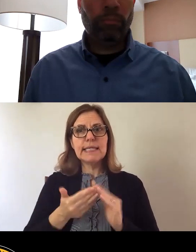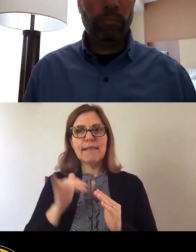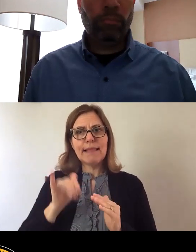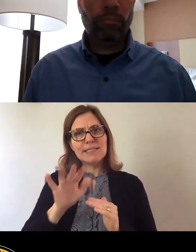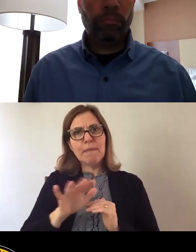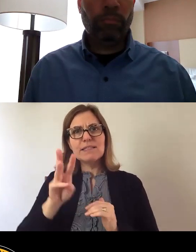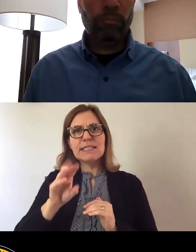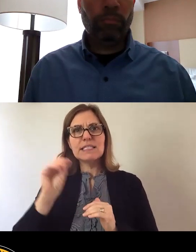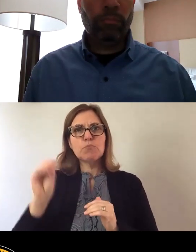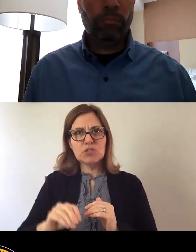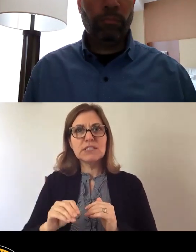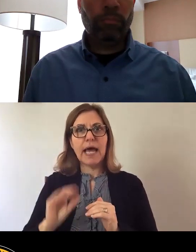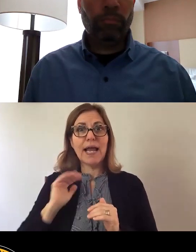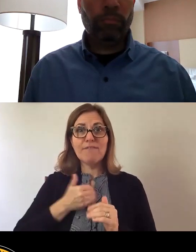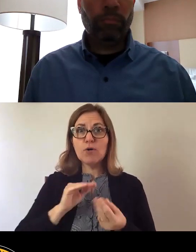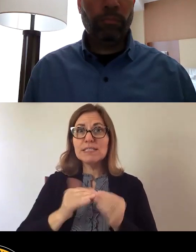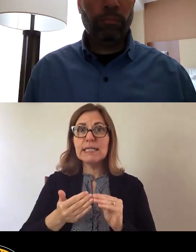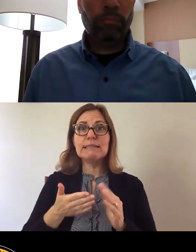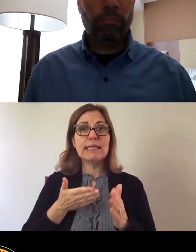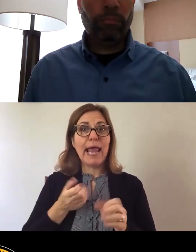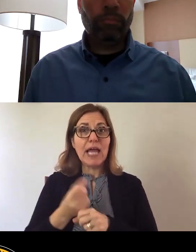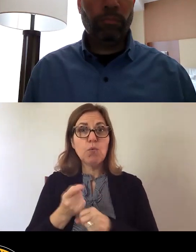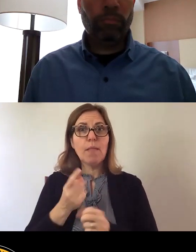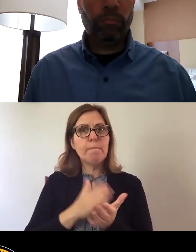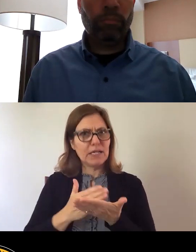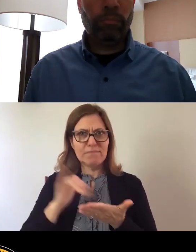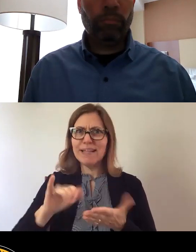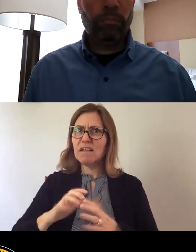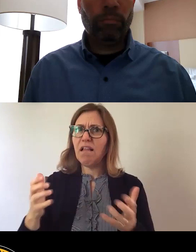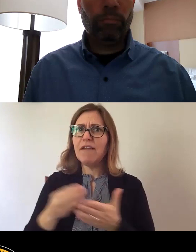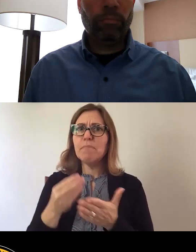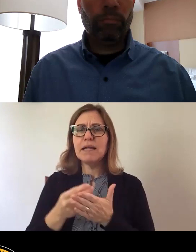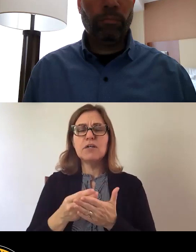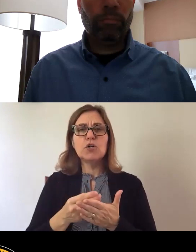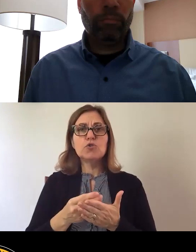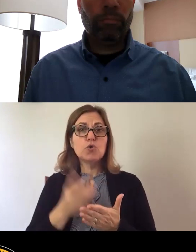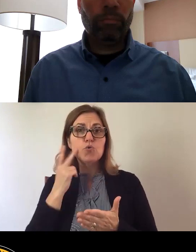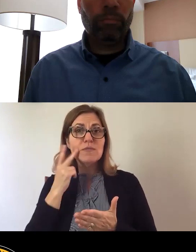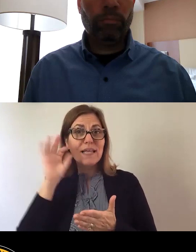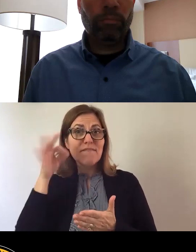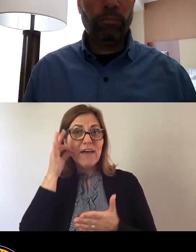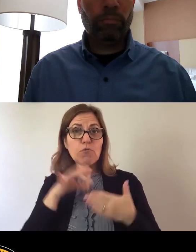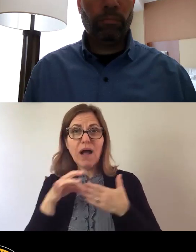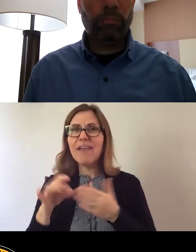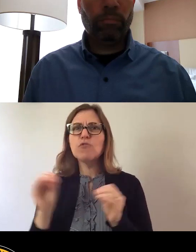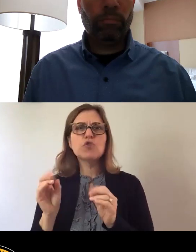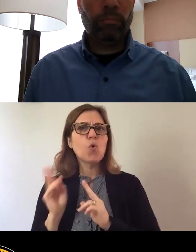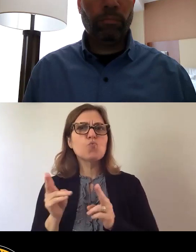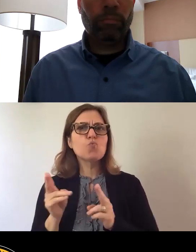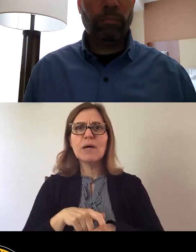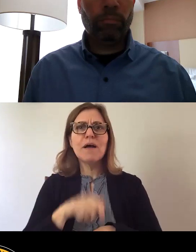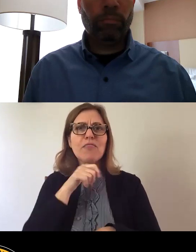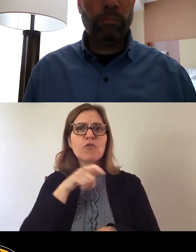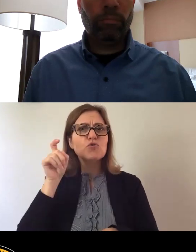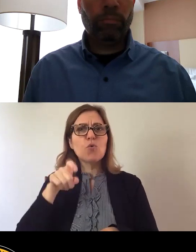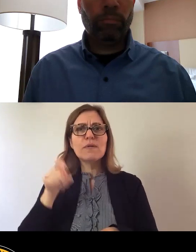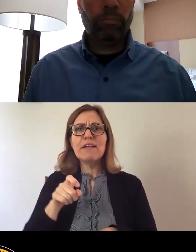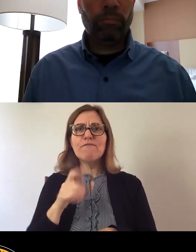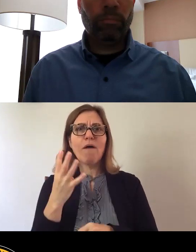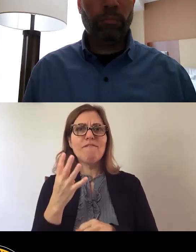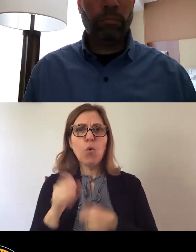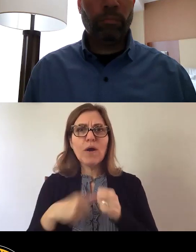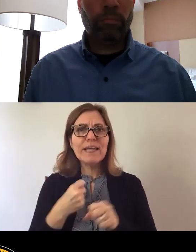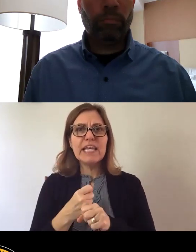This is a significant amount of money. In reviewing the federal guidance, there's no rush timeline. There's no need for a four-year spending proposal.